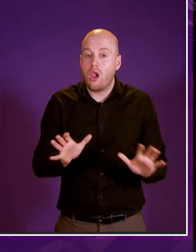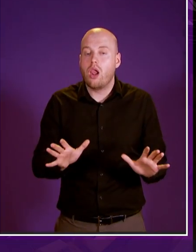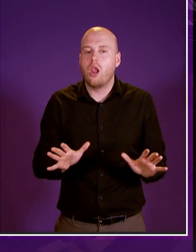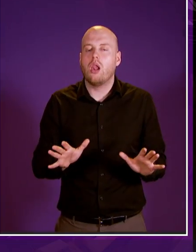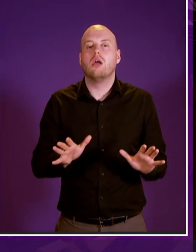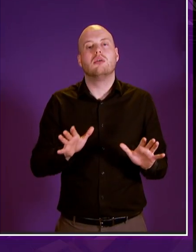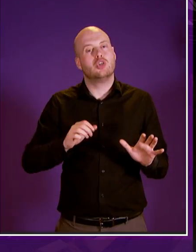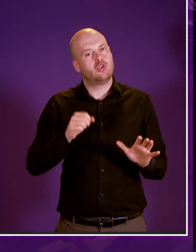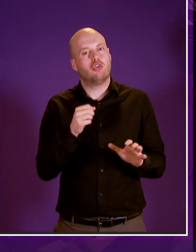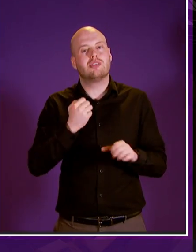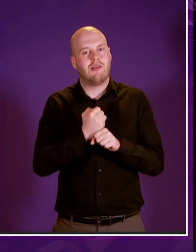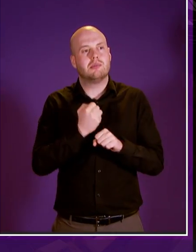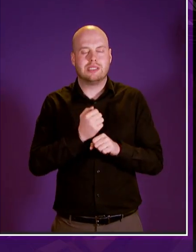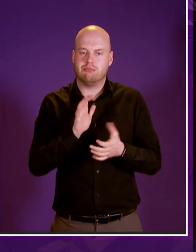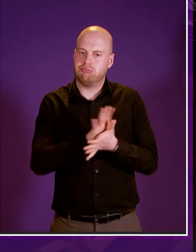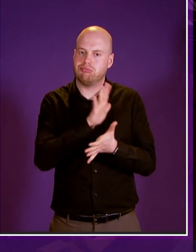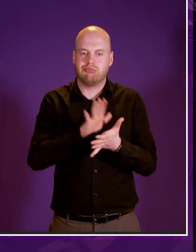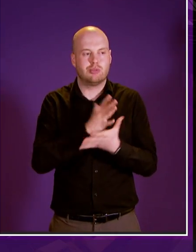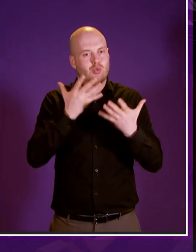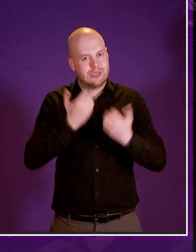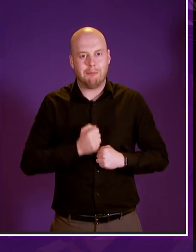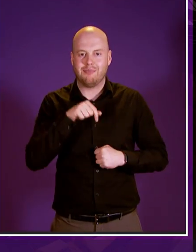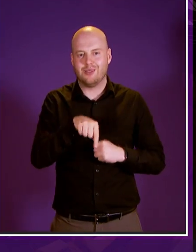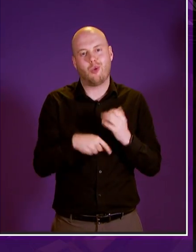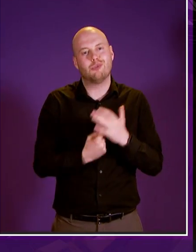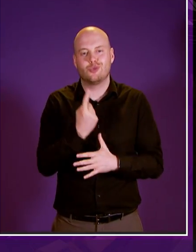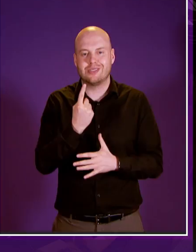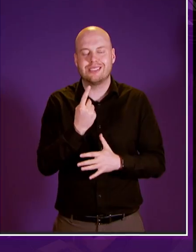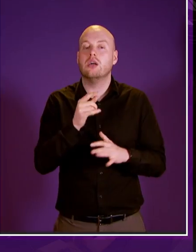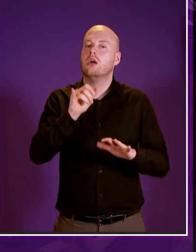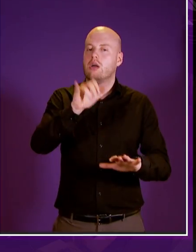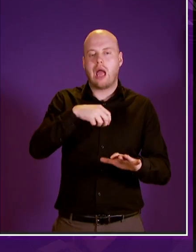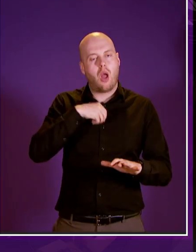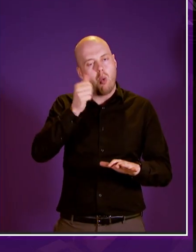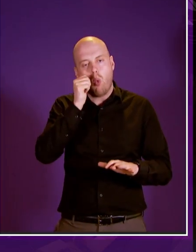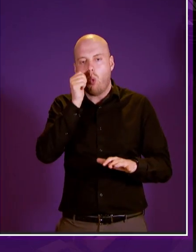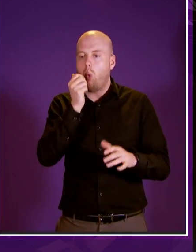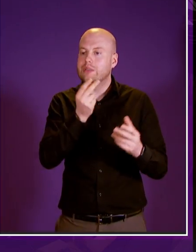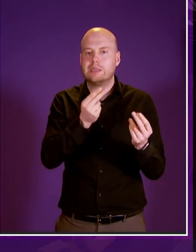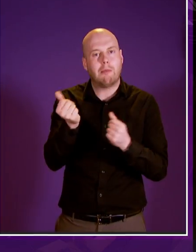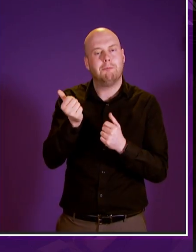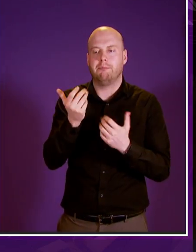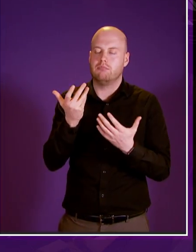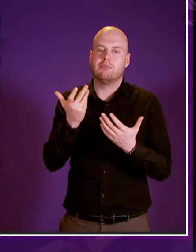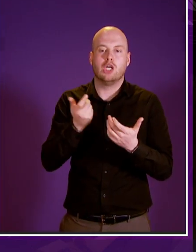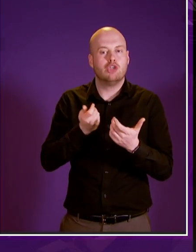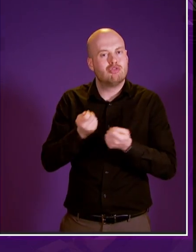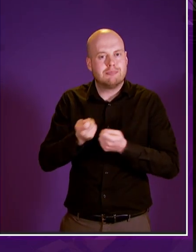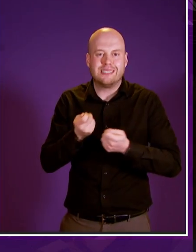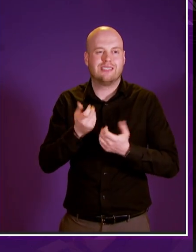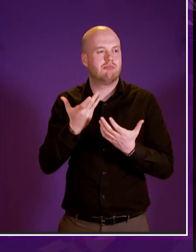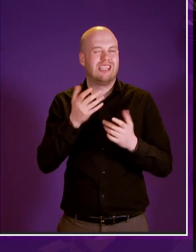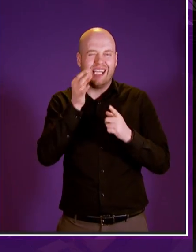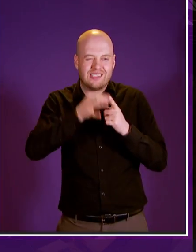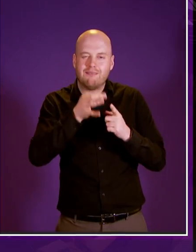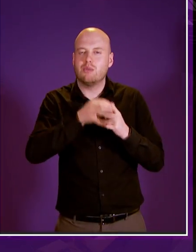grasped this opportunity presiding officer despite unfortunately hearing stories of mistreatment at cold uncaring assessments and interviews and